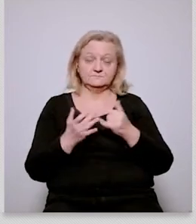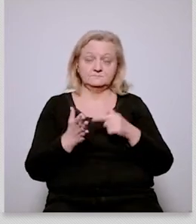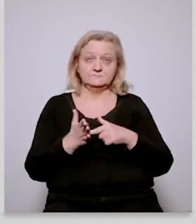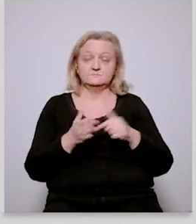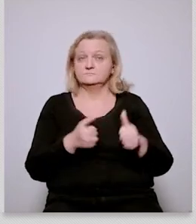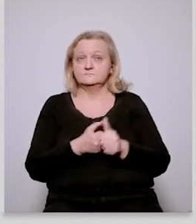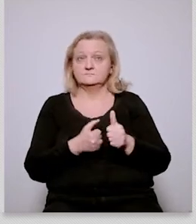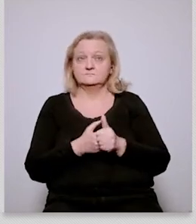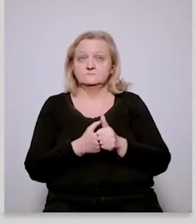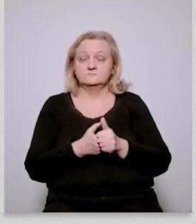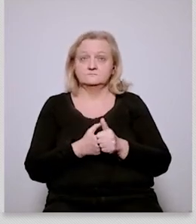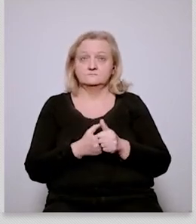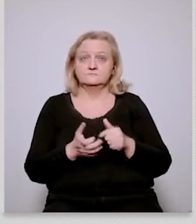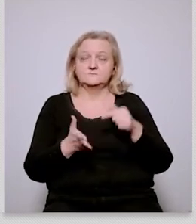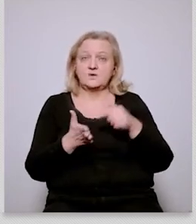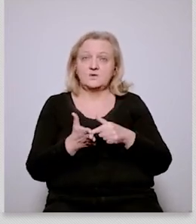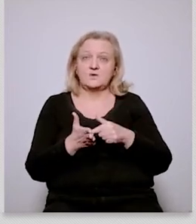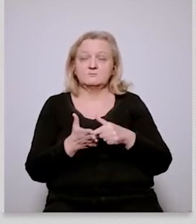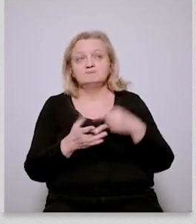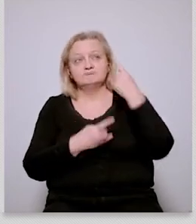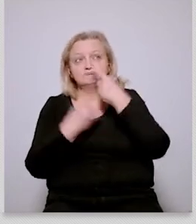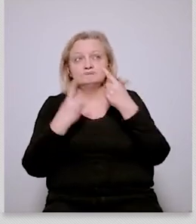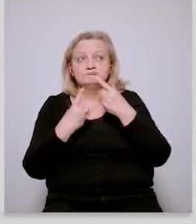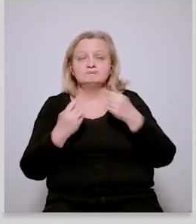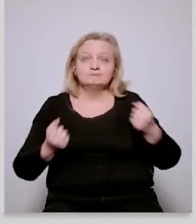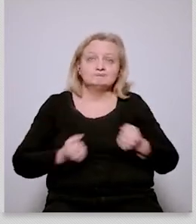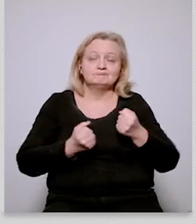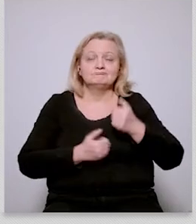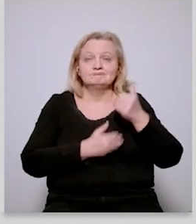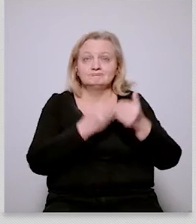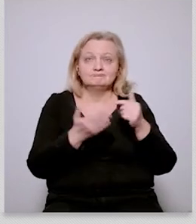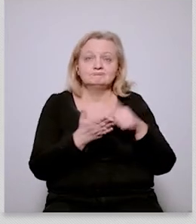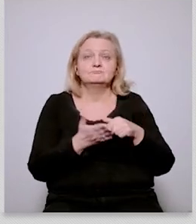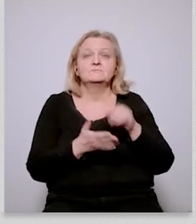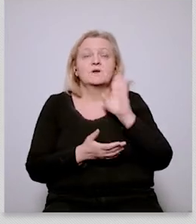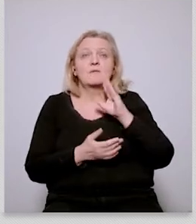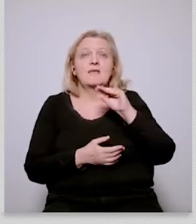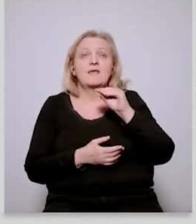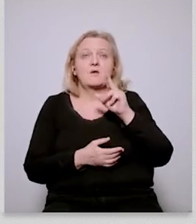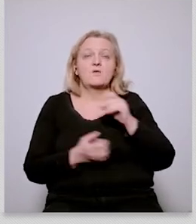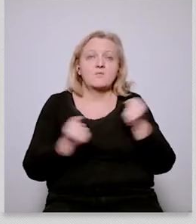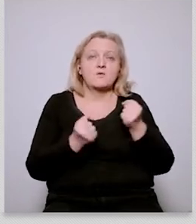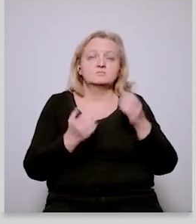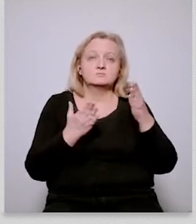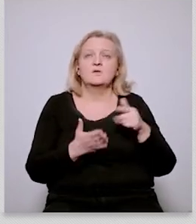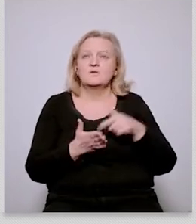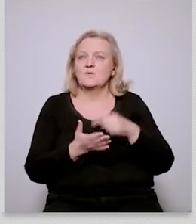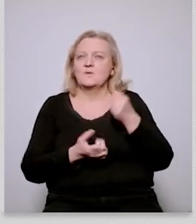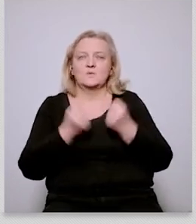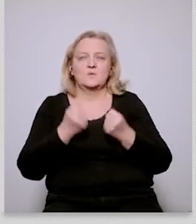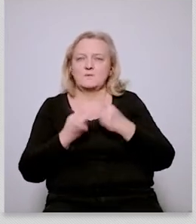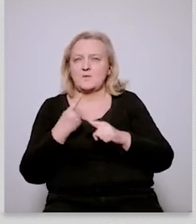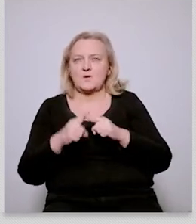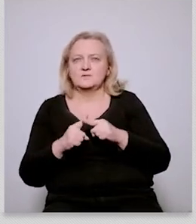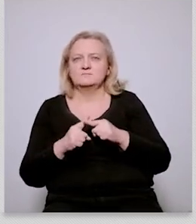appears to be very difficult uh politically and and nobody seems to have the courage really so what it ends up with